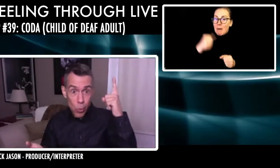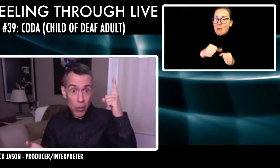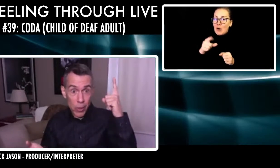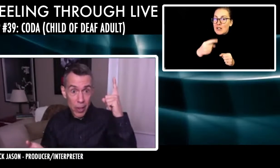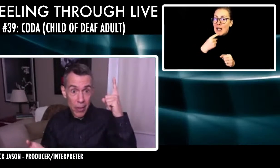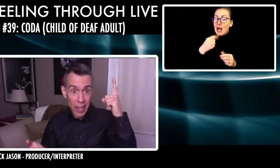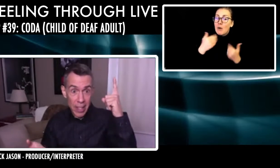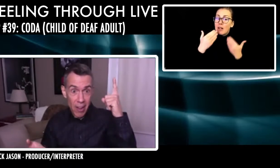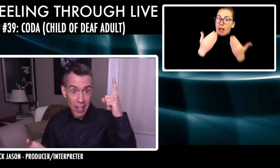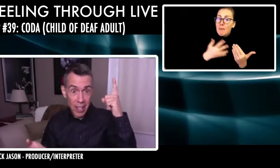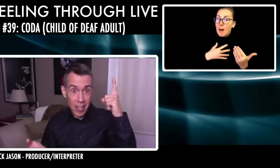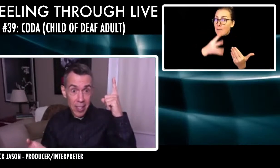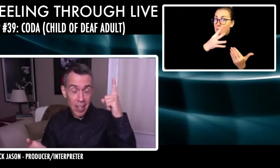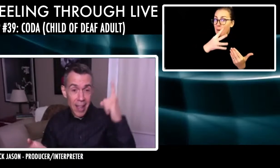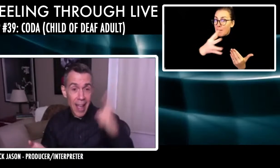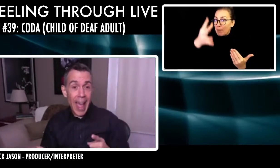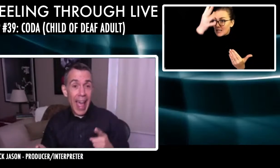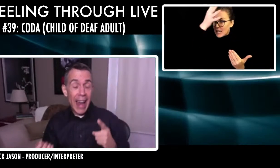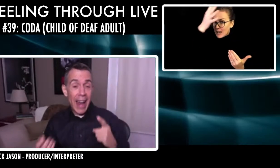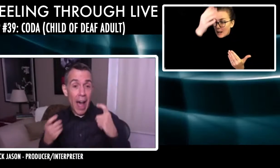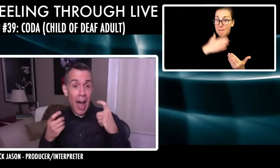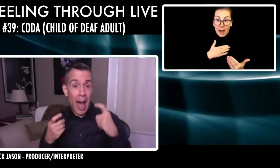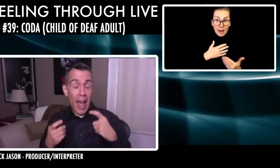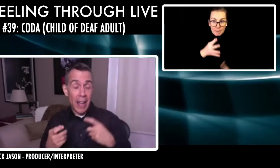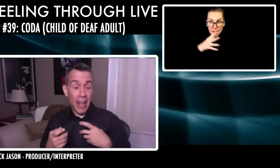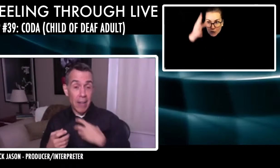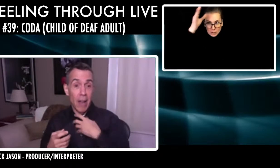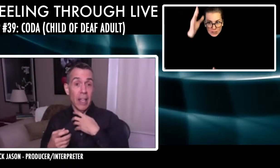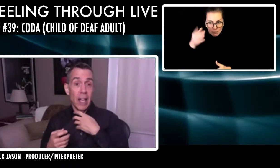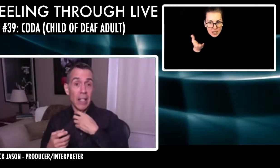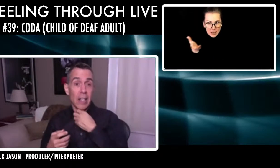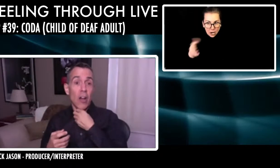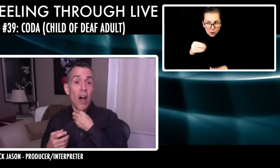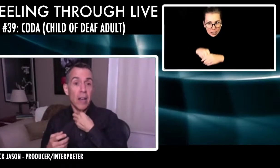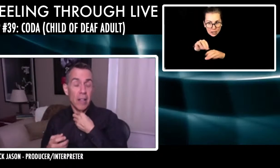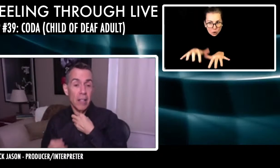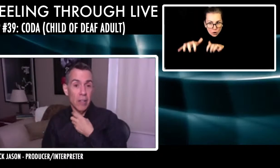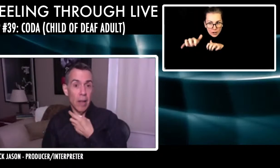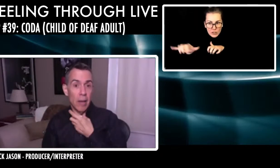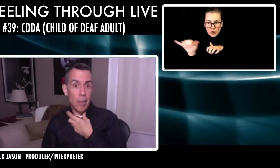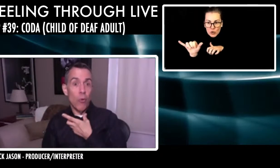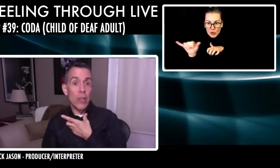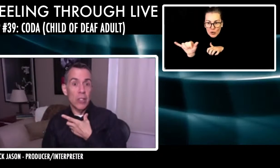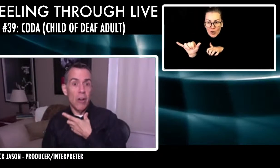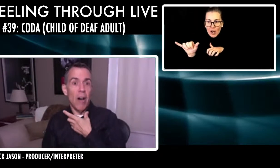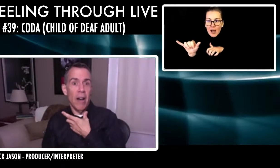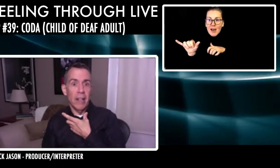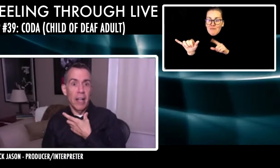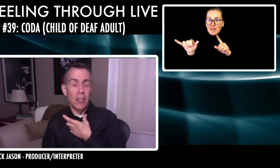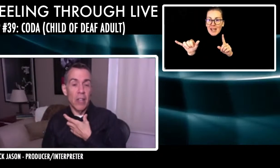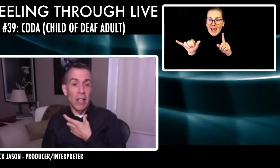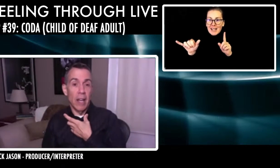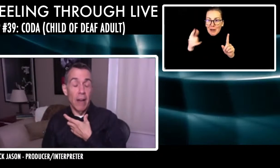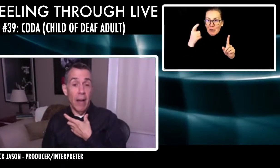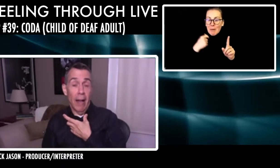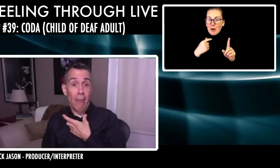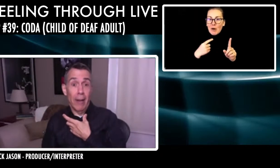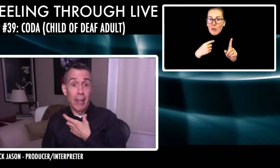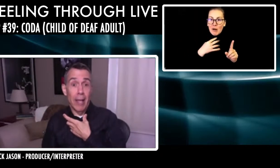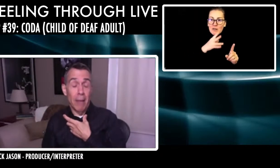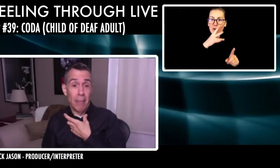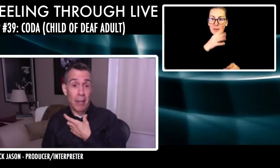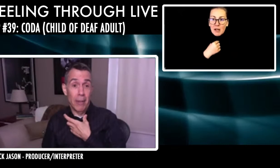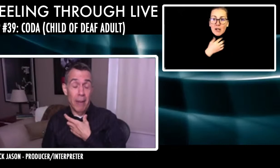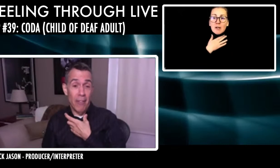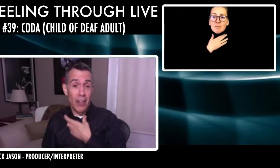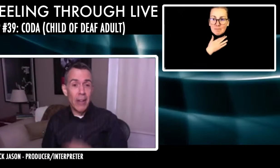parents were also there in the audience and I got, I got caught a little, like my voice caught and I was like, I want